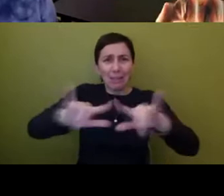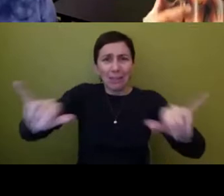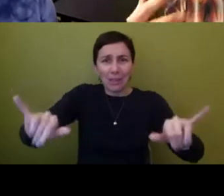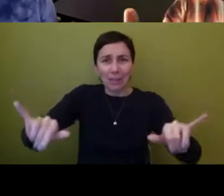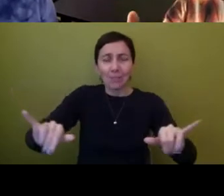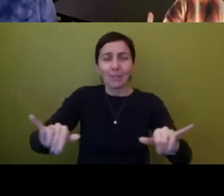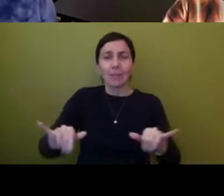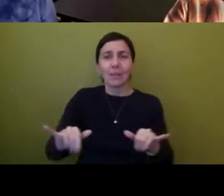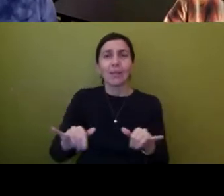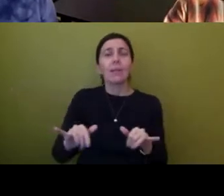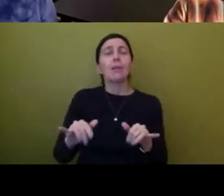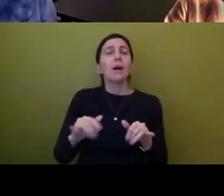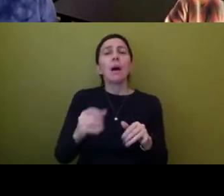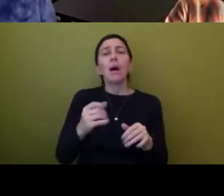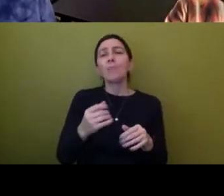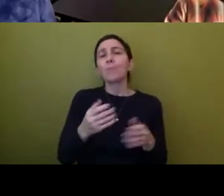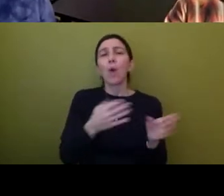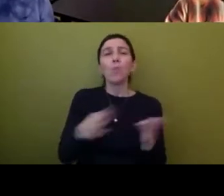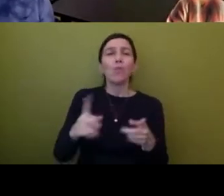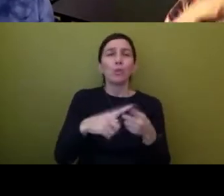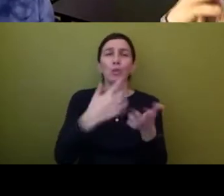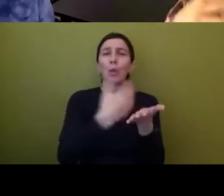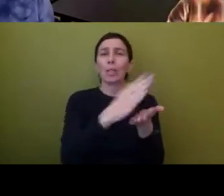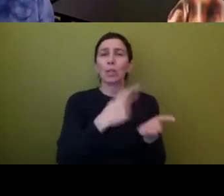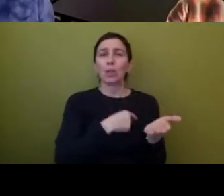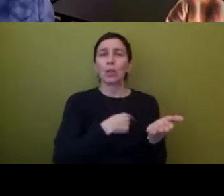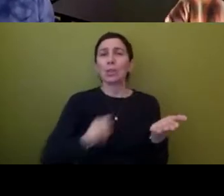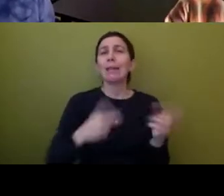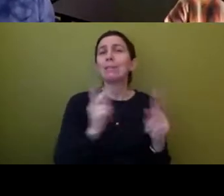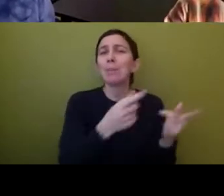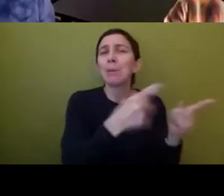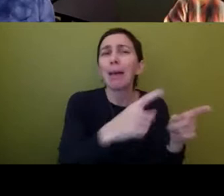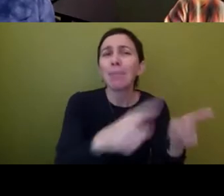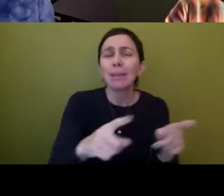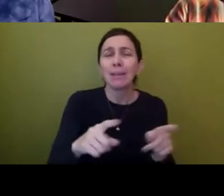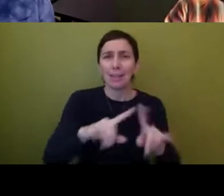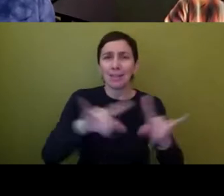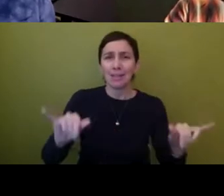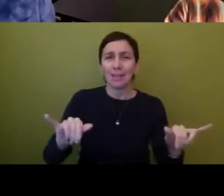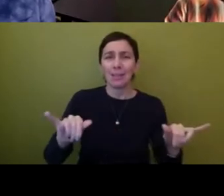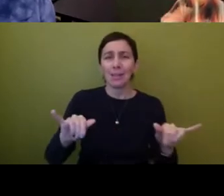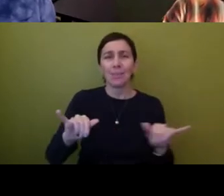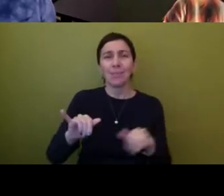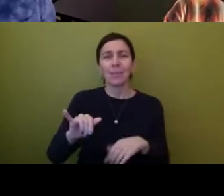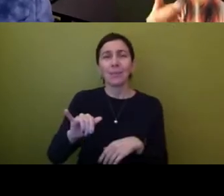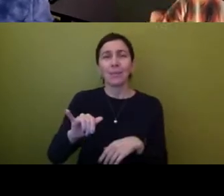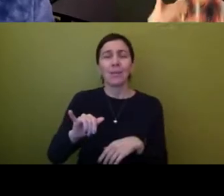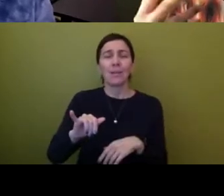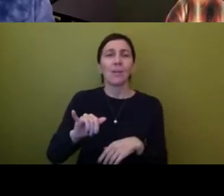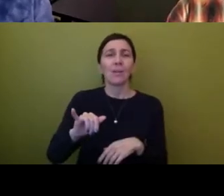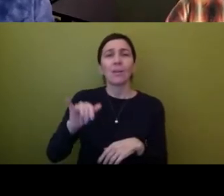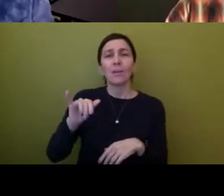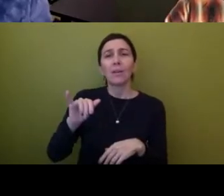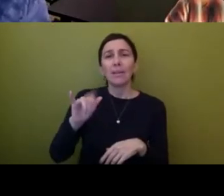exclude Chinese, uh, are all happening happening at the same time that, uh, reconstruction is being destroyed and the